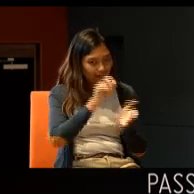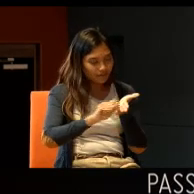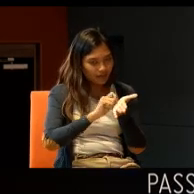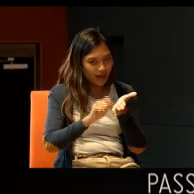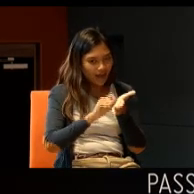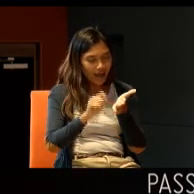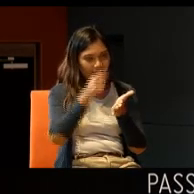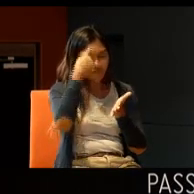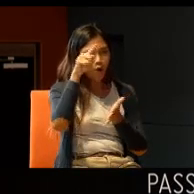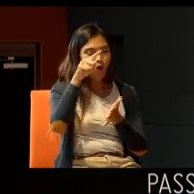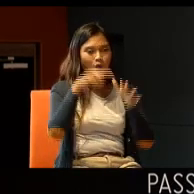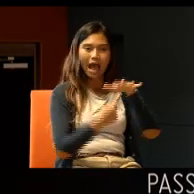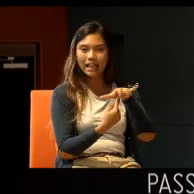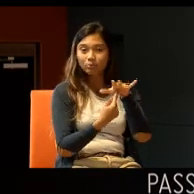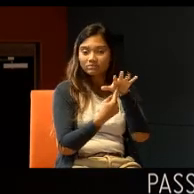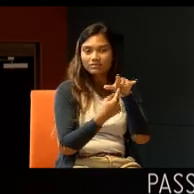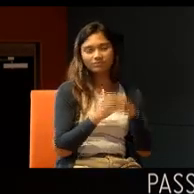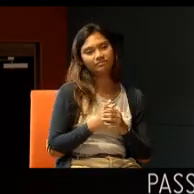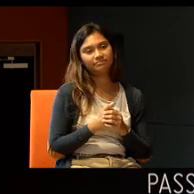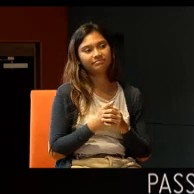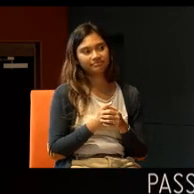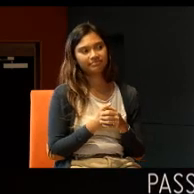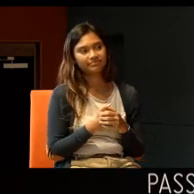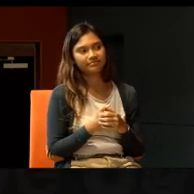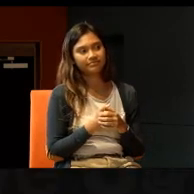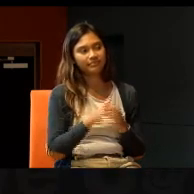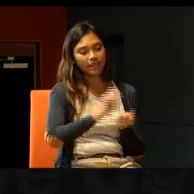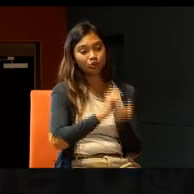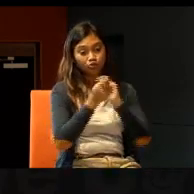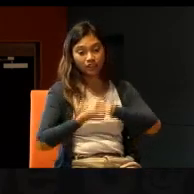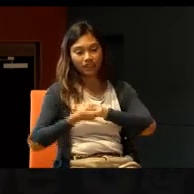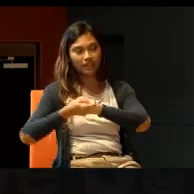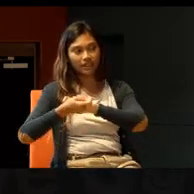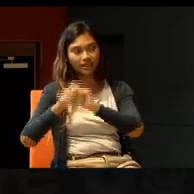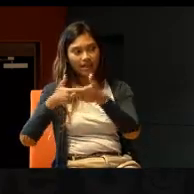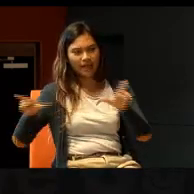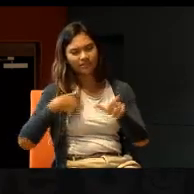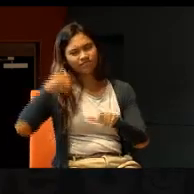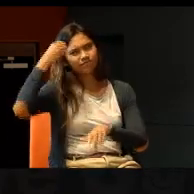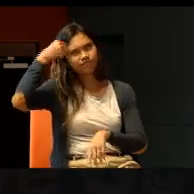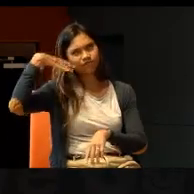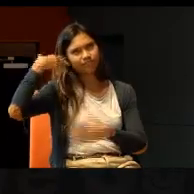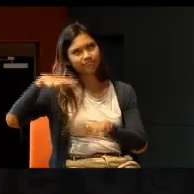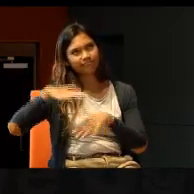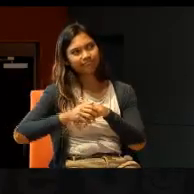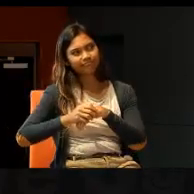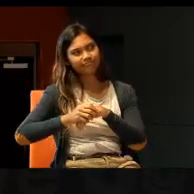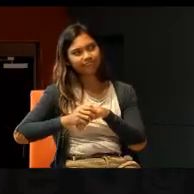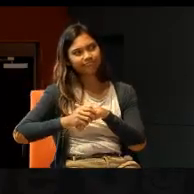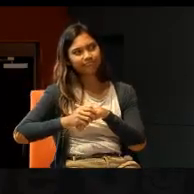for helicopter, in their own language, which I've forgotten. Yeah. But,